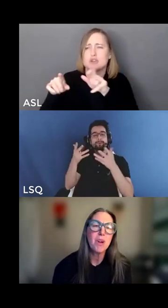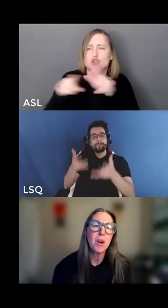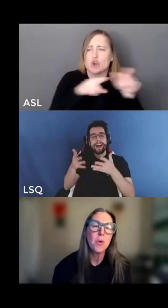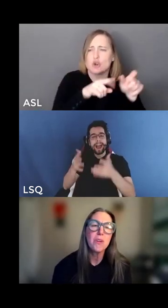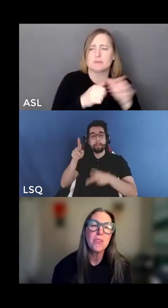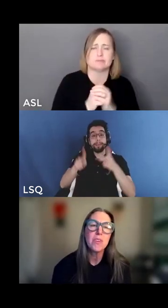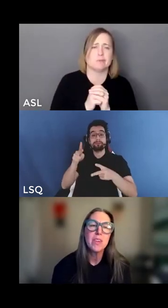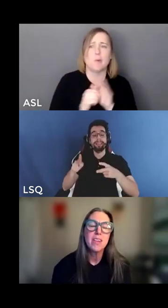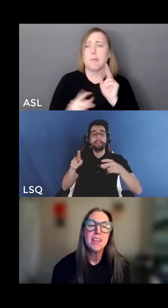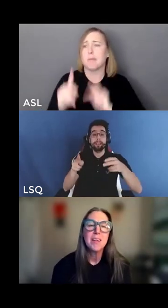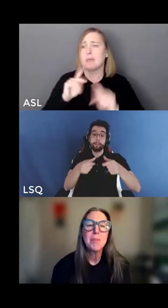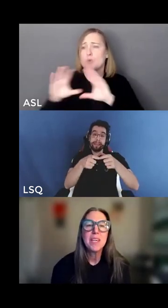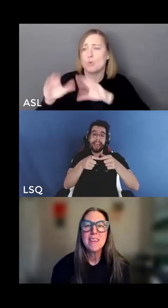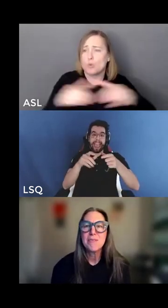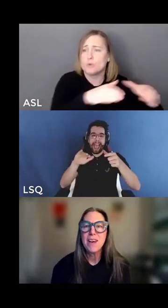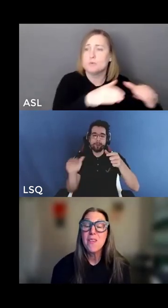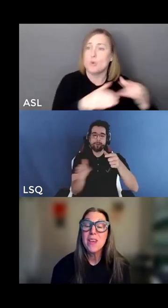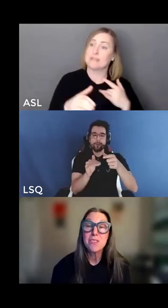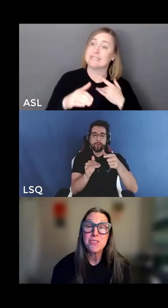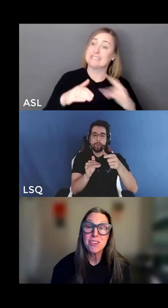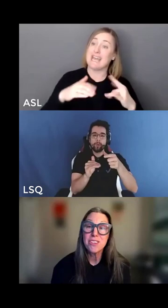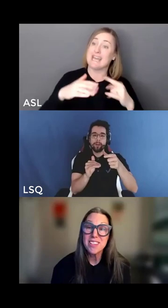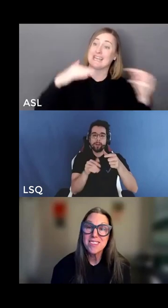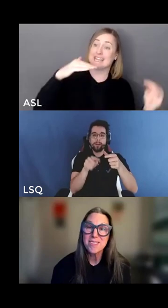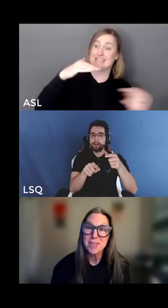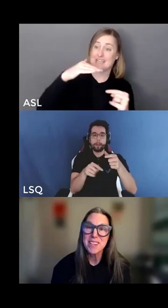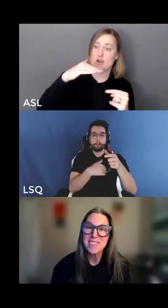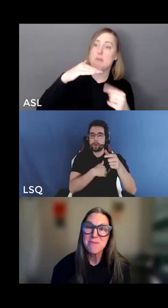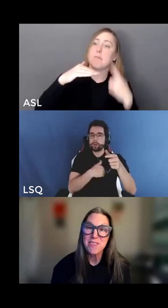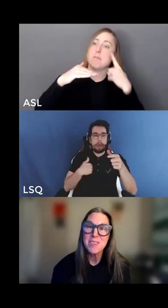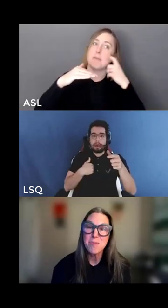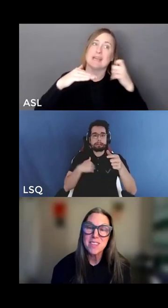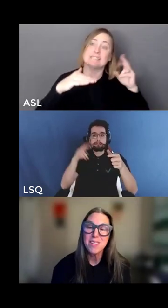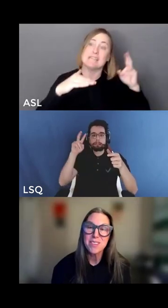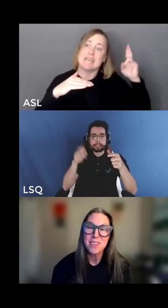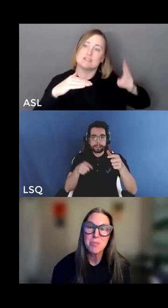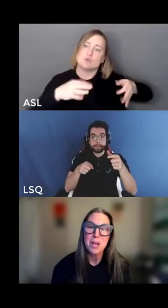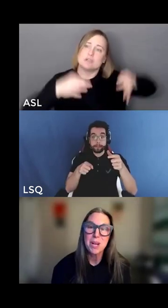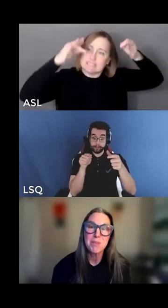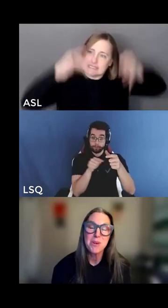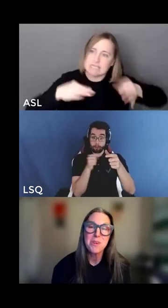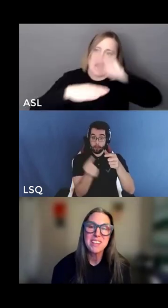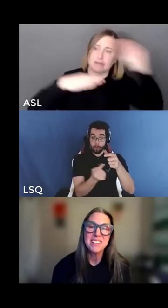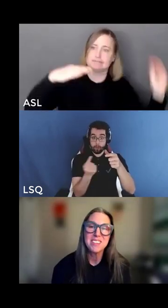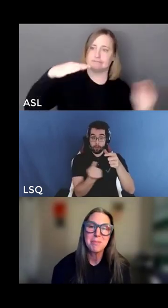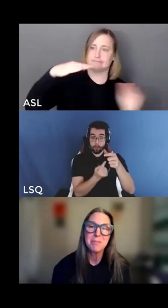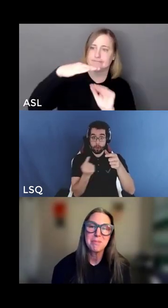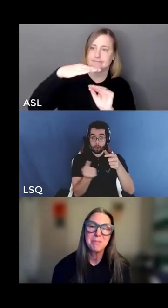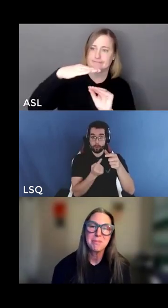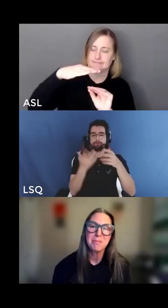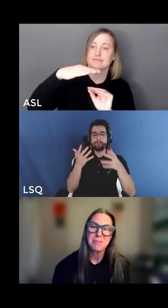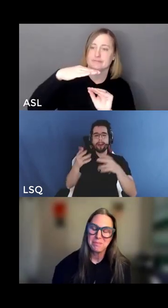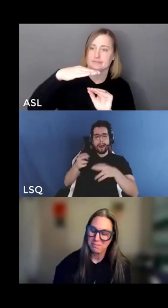outcomes are worse because of how they are structured in history because they find themselves on the bottom of a coin